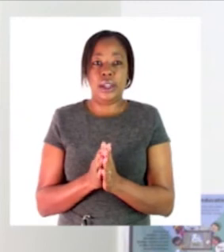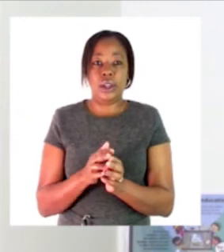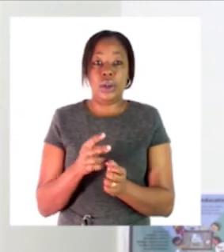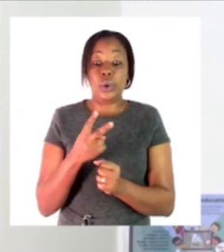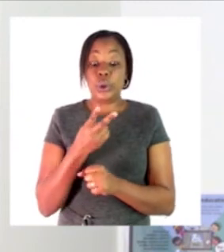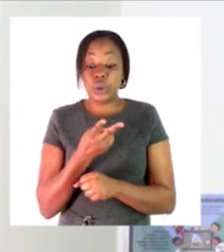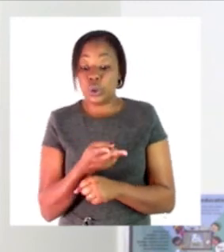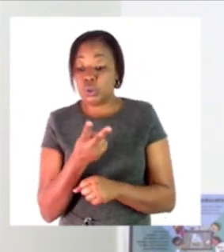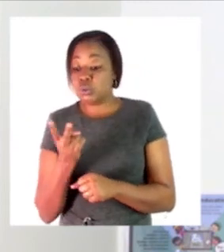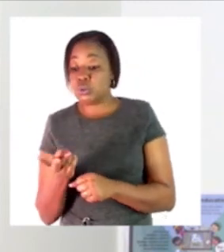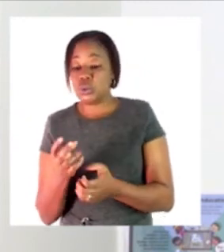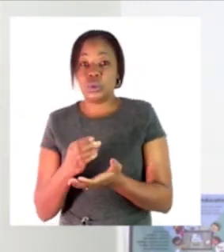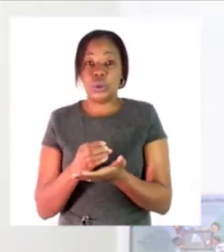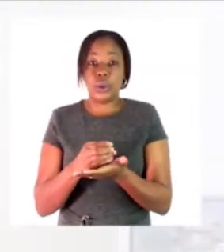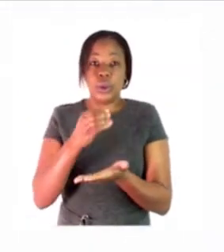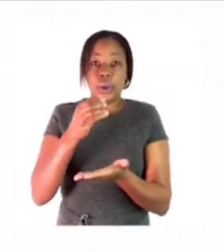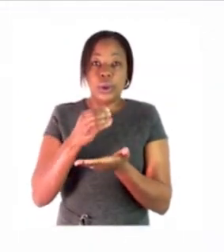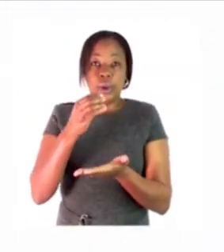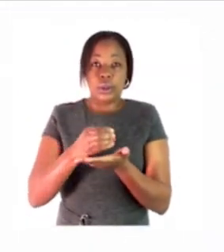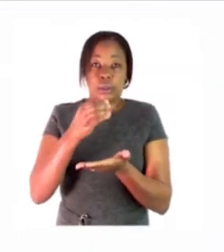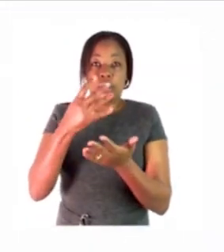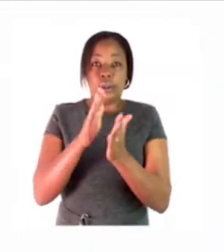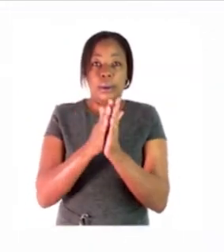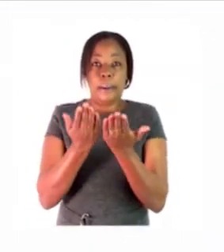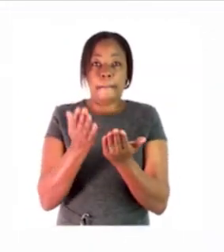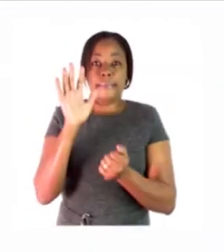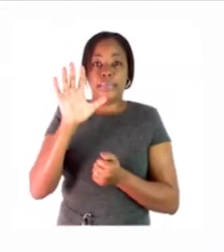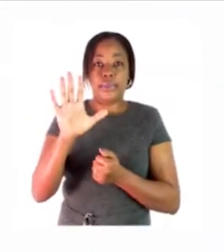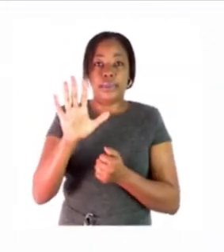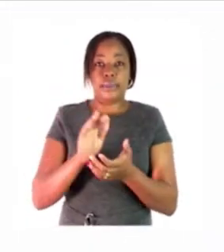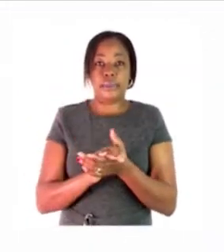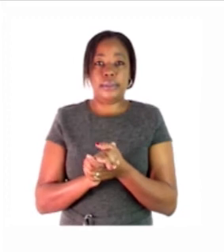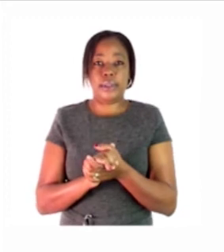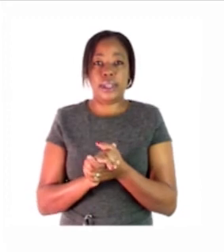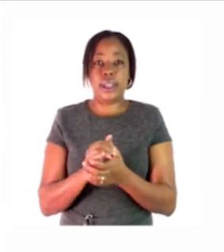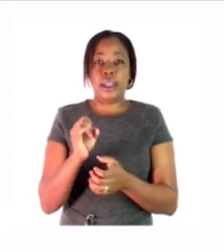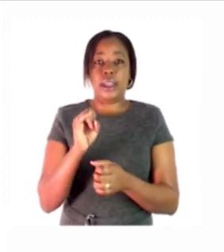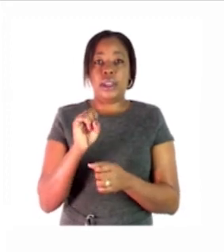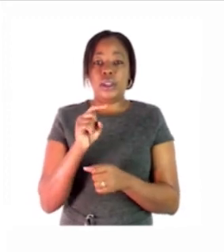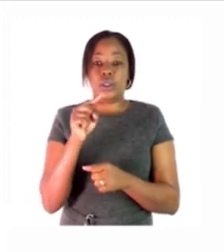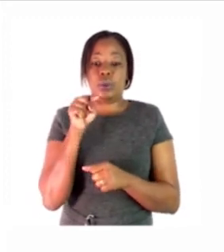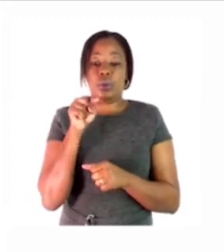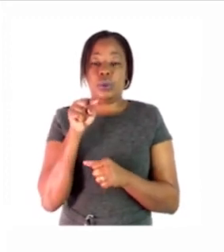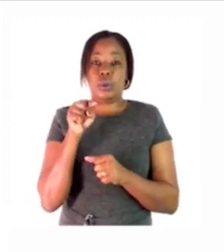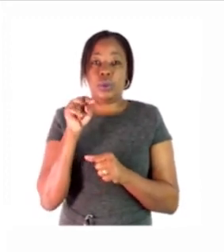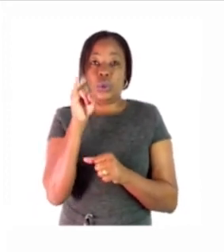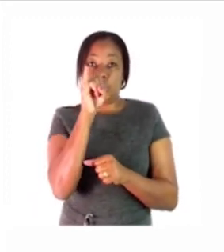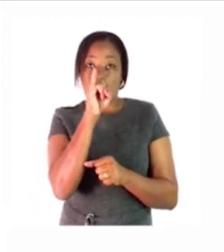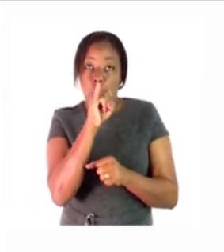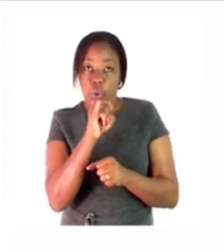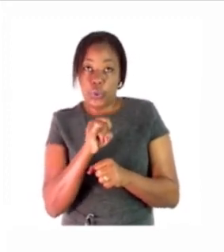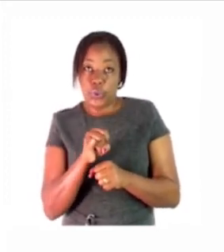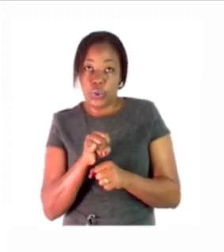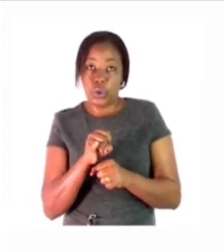containers which are on page five i want you to draw for me the amount of liquid